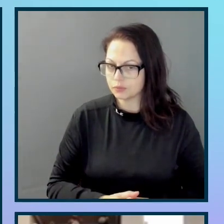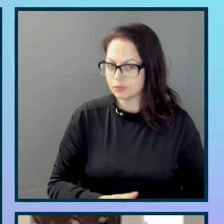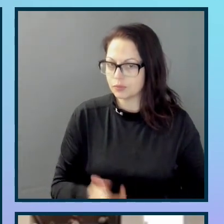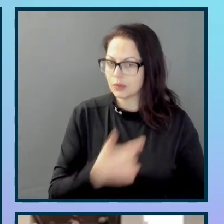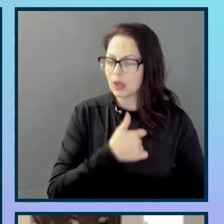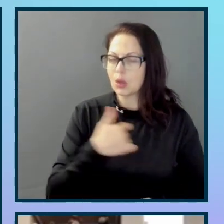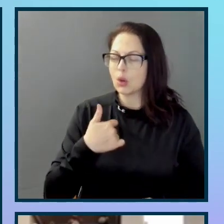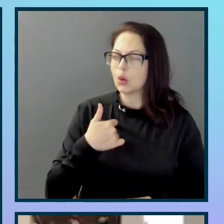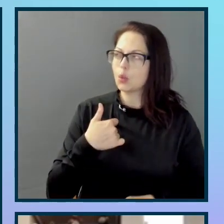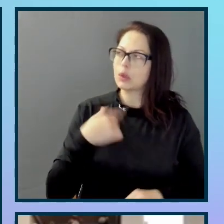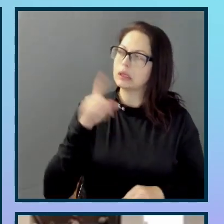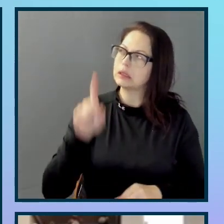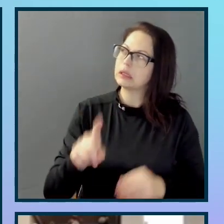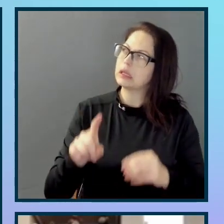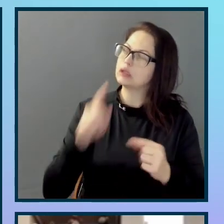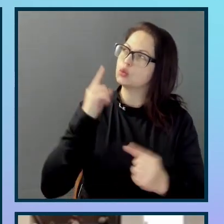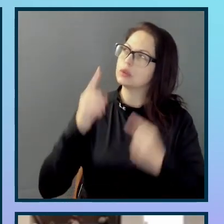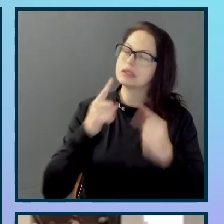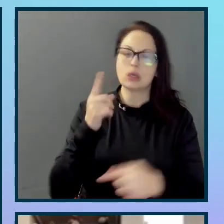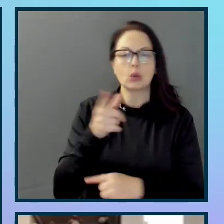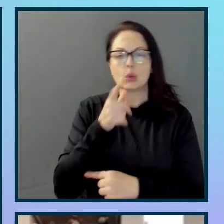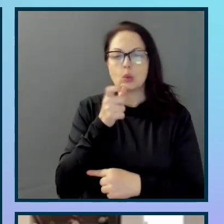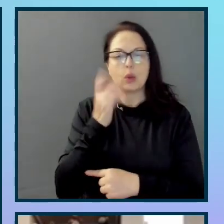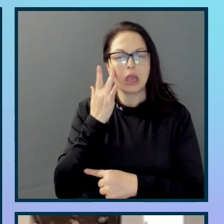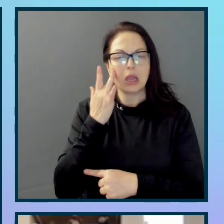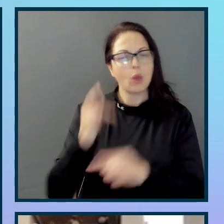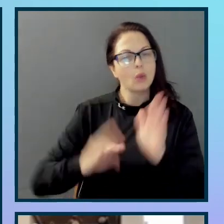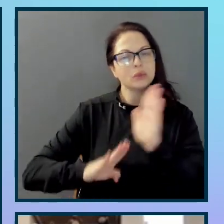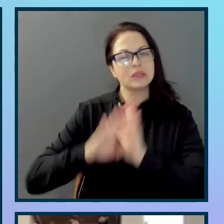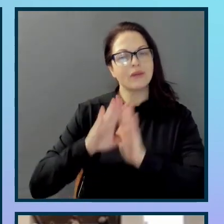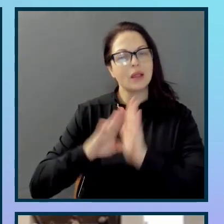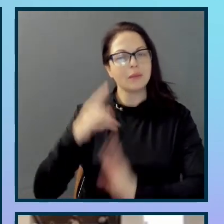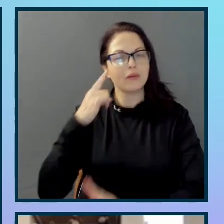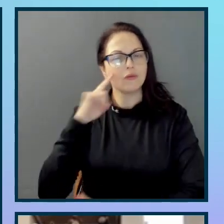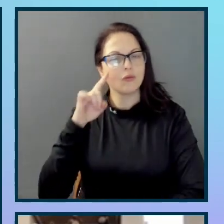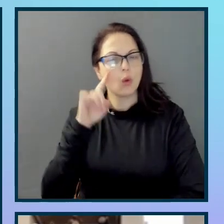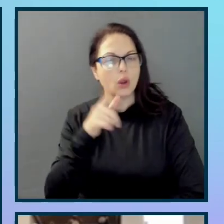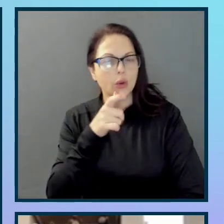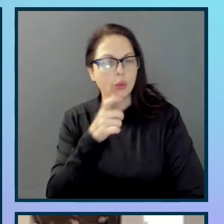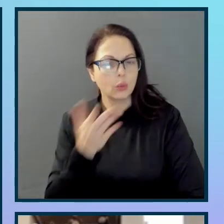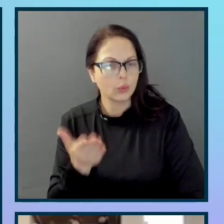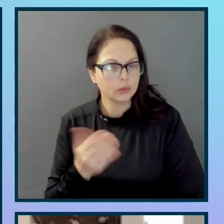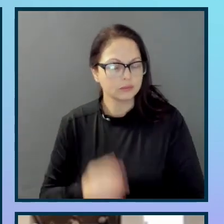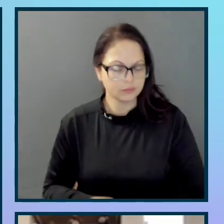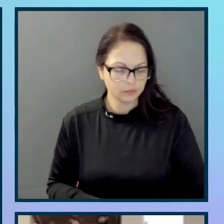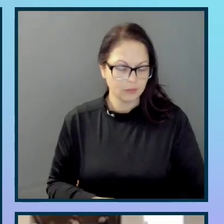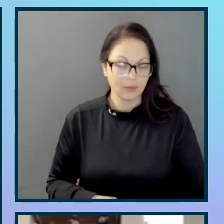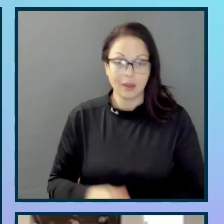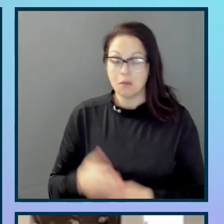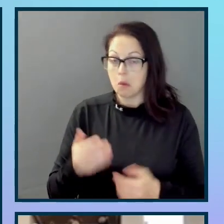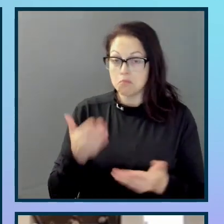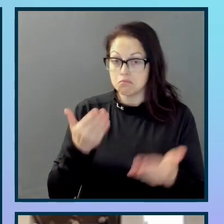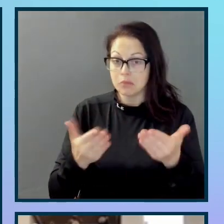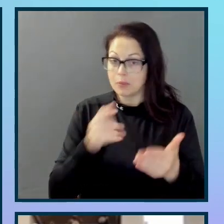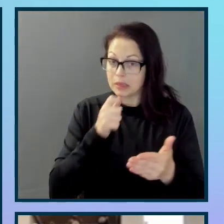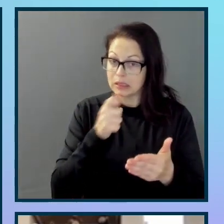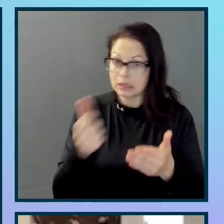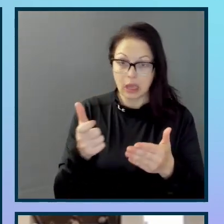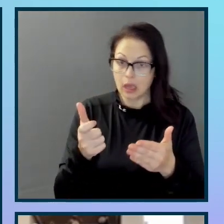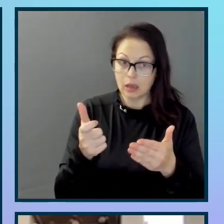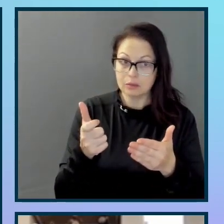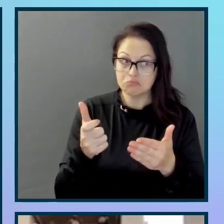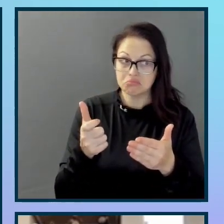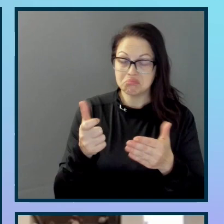developing for. We would not decide to put out a feature that excluded women, or that excluded Asians,